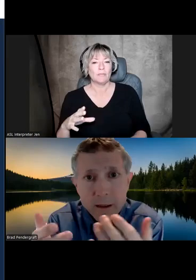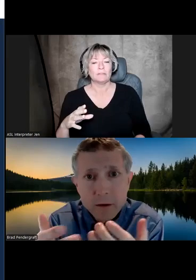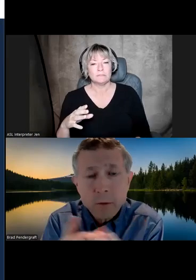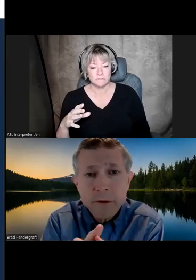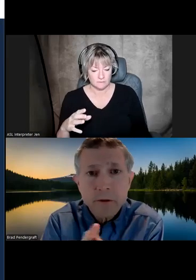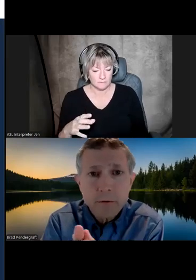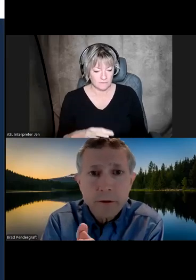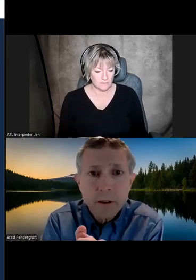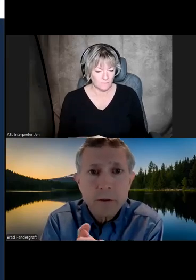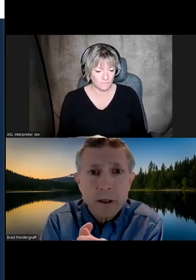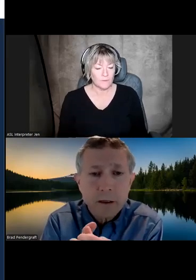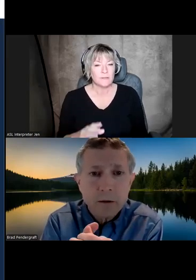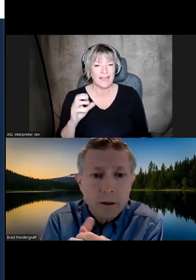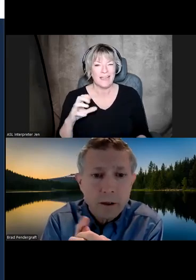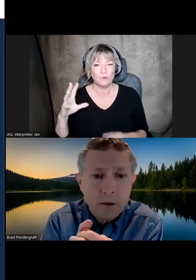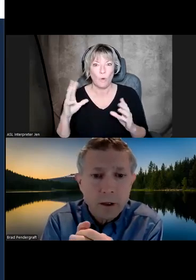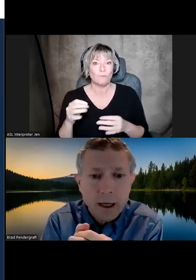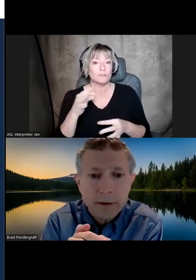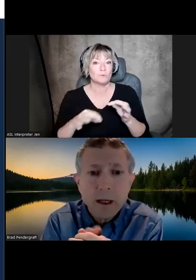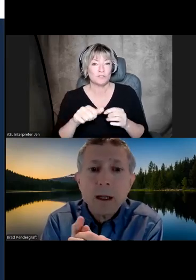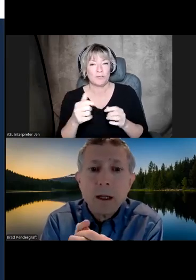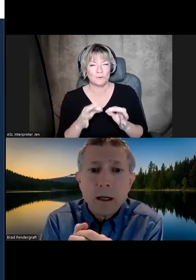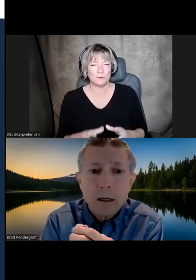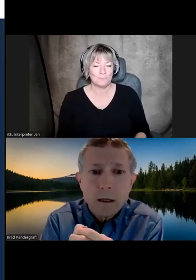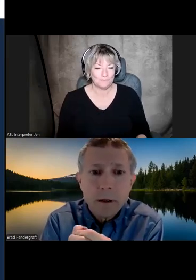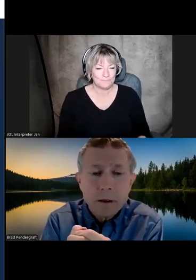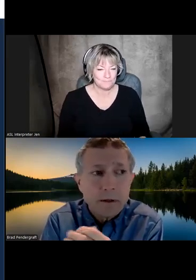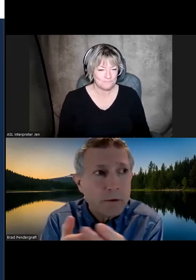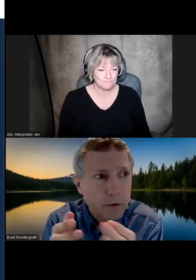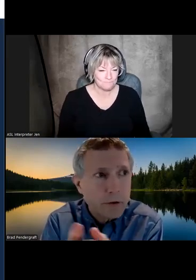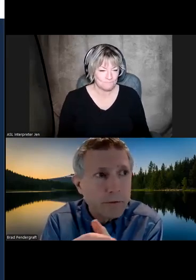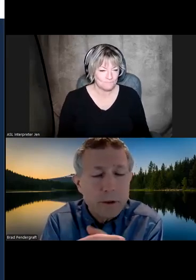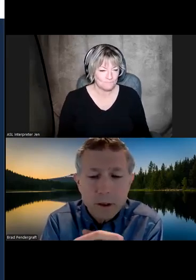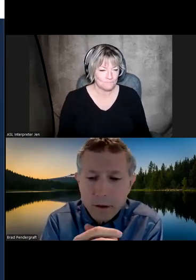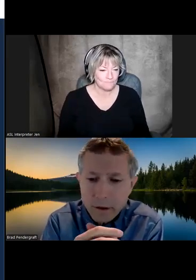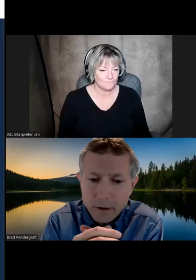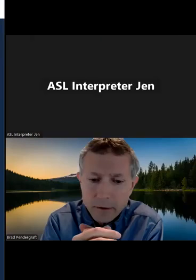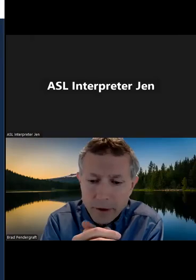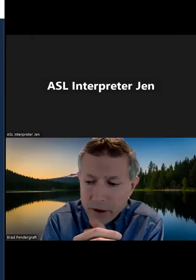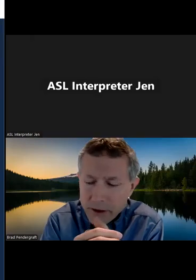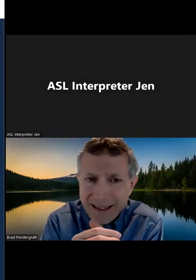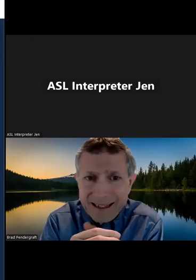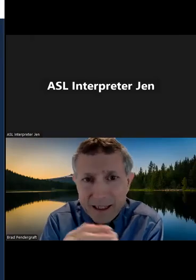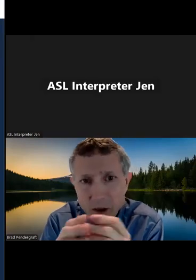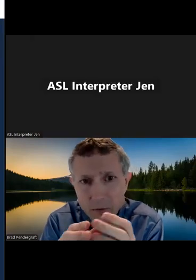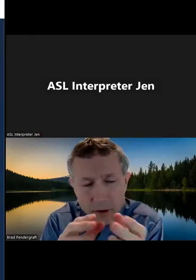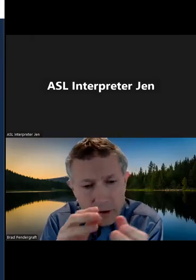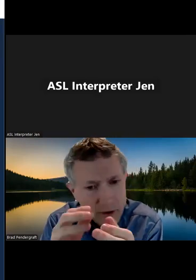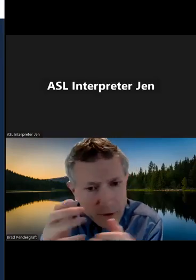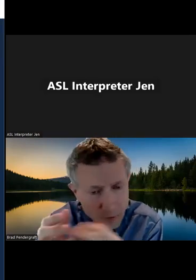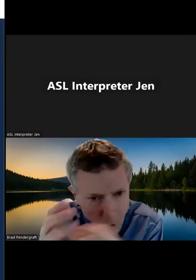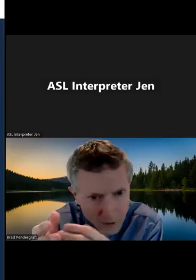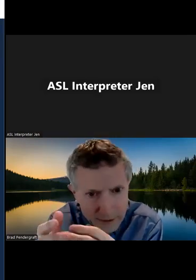quickly to emergency services and don't utilize the least intrusive interventions. Can